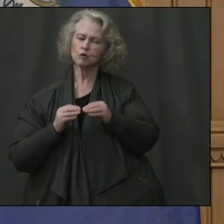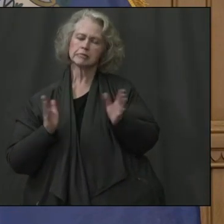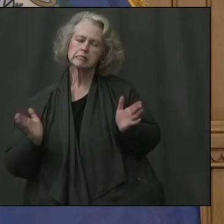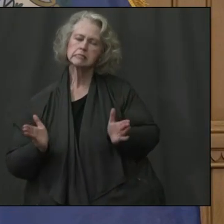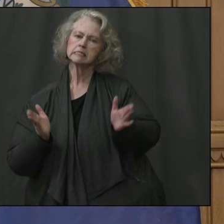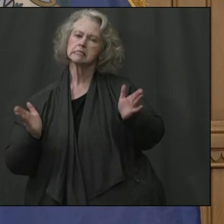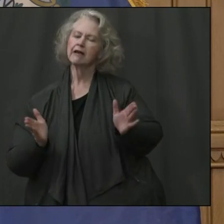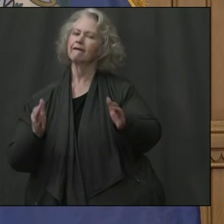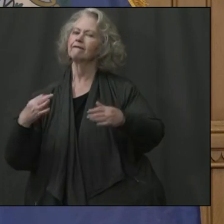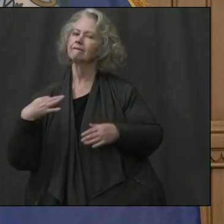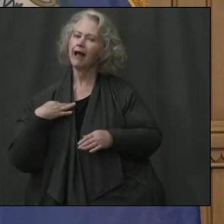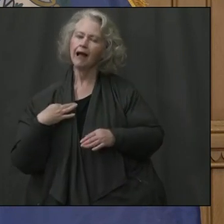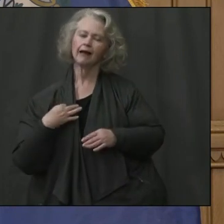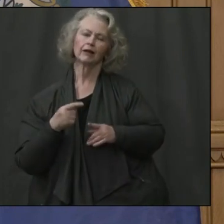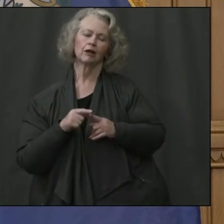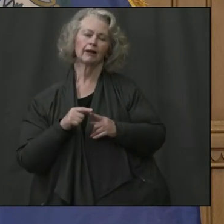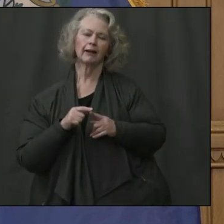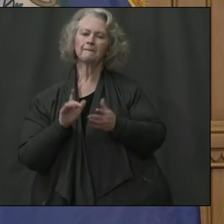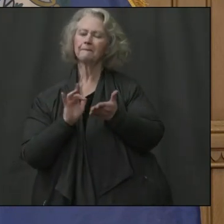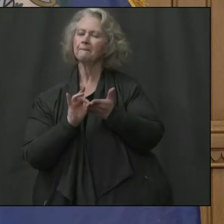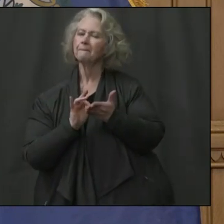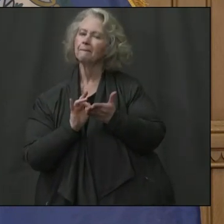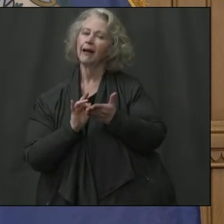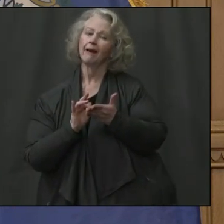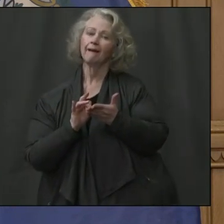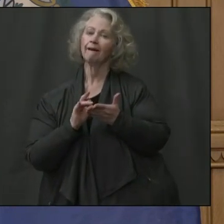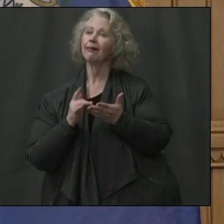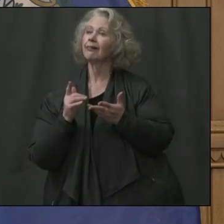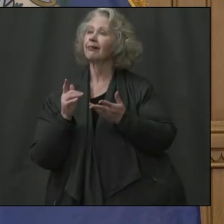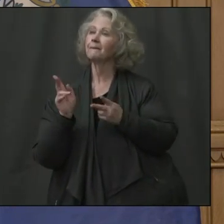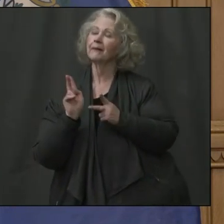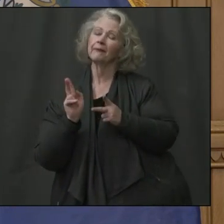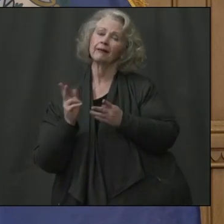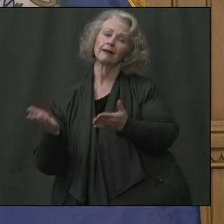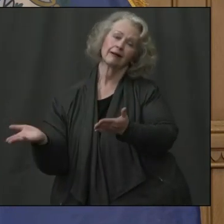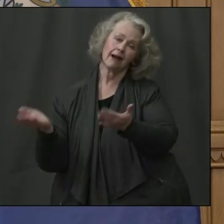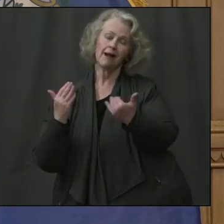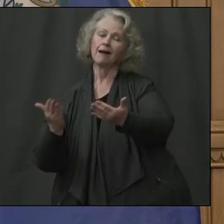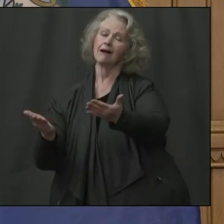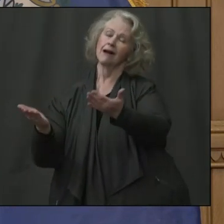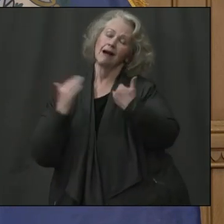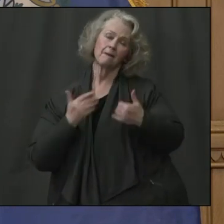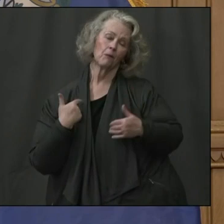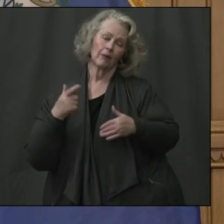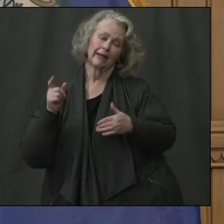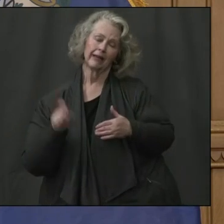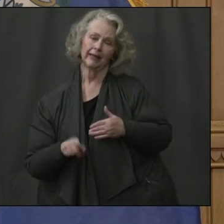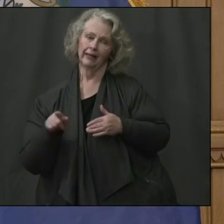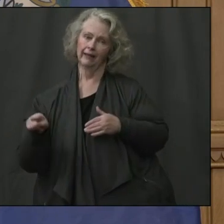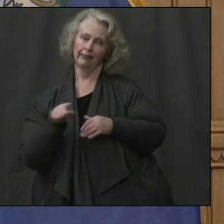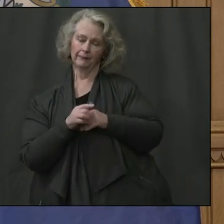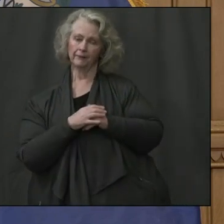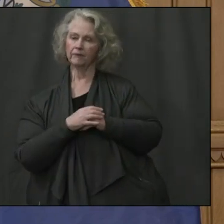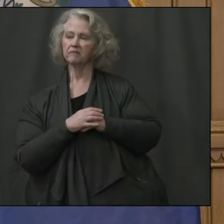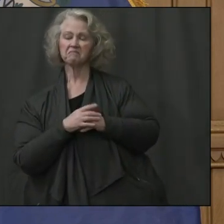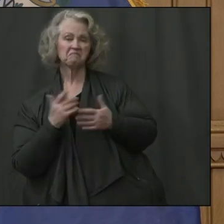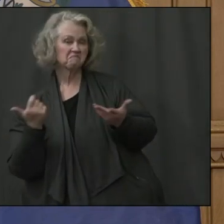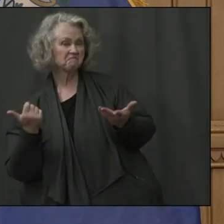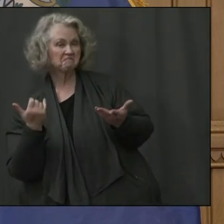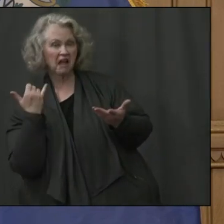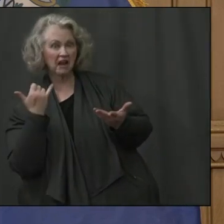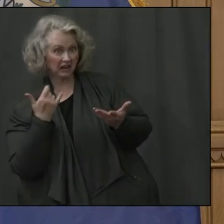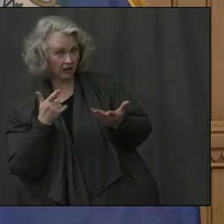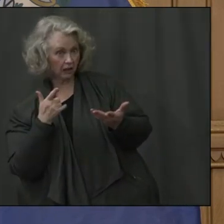encouraging the medical health care corps to come and join up. We need those people on board. We know we're going to need them. Any new numbers on